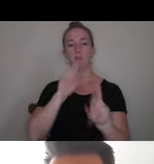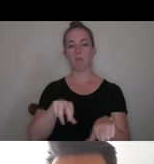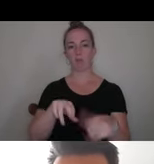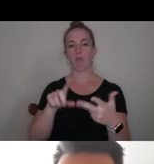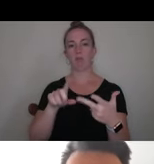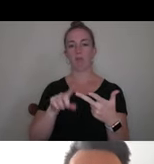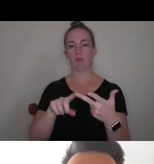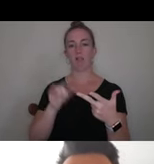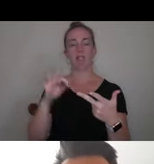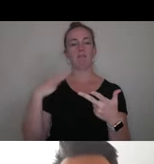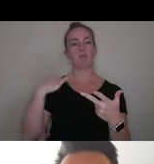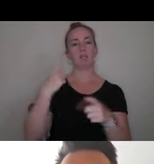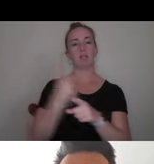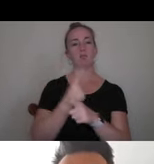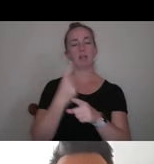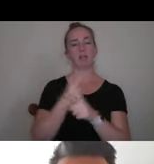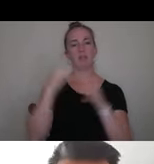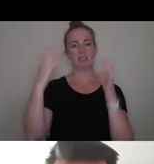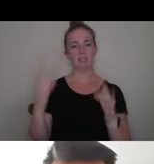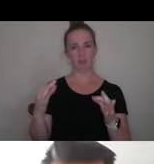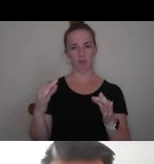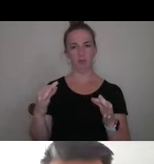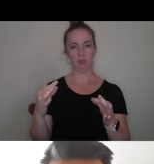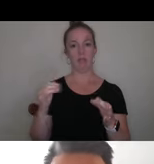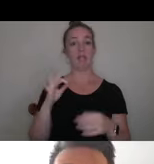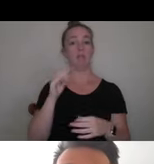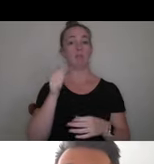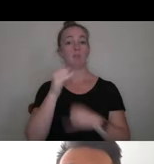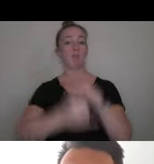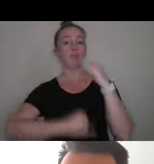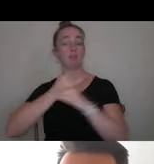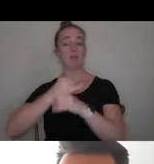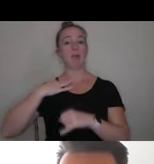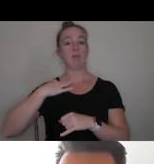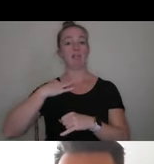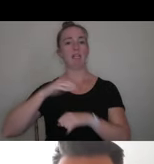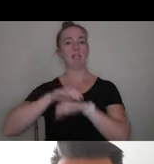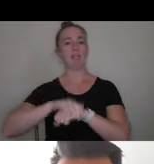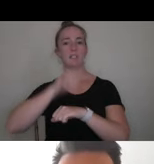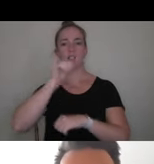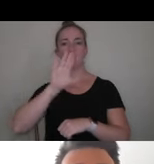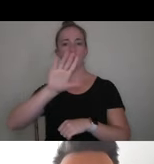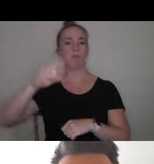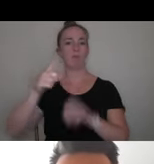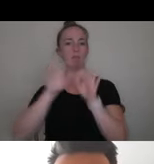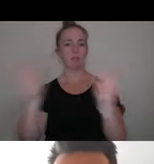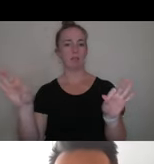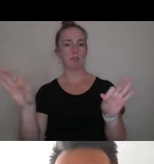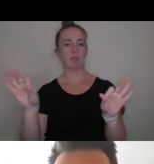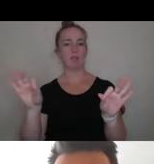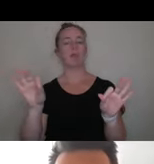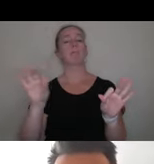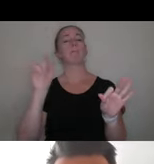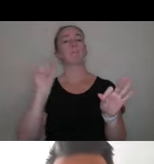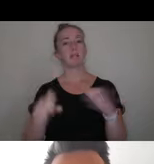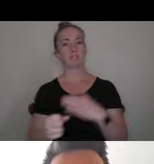throughout the fall. If you are an international applicant for whom English is not your first language, you do have to submit